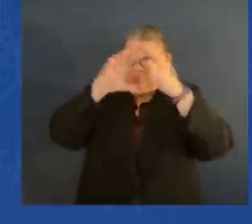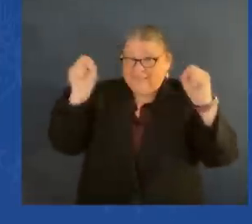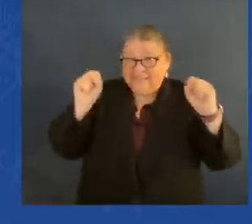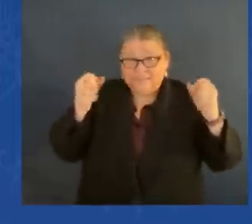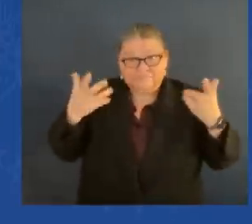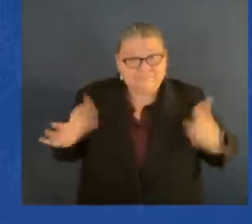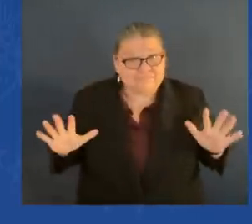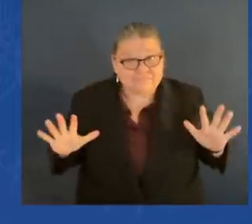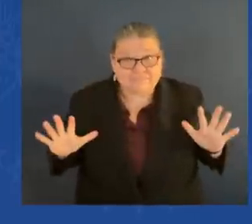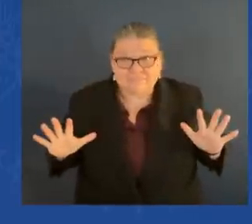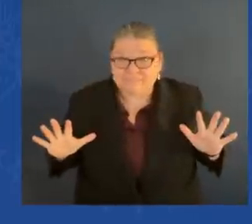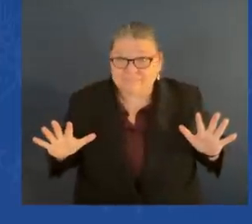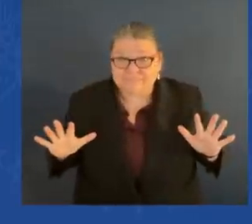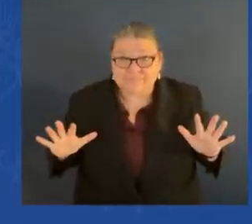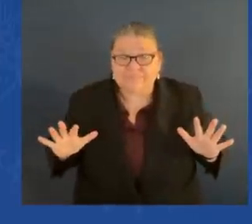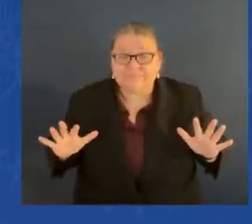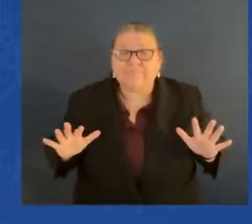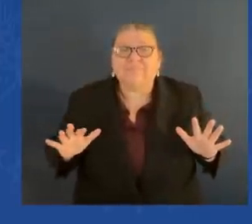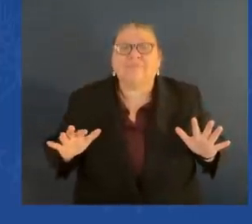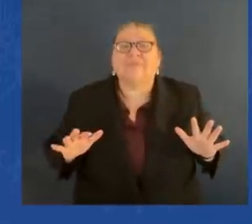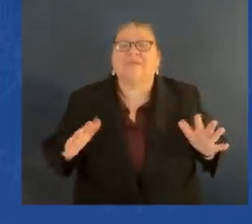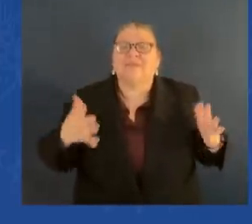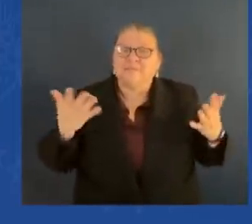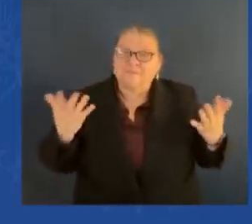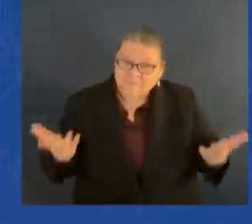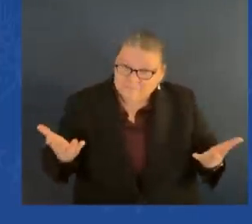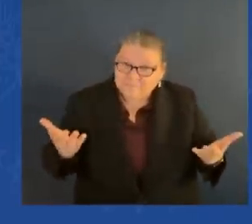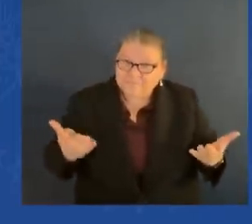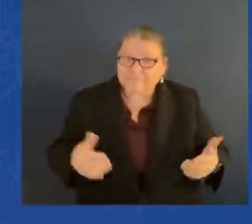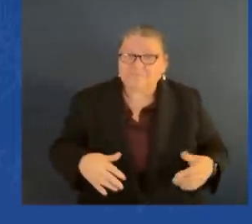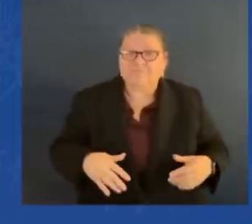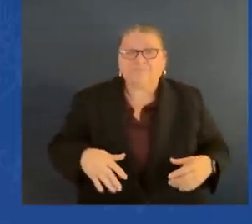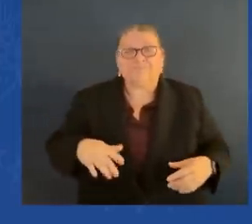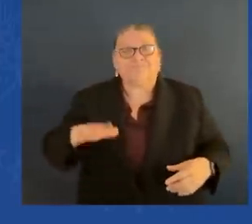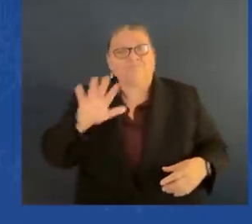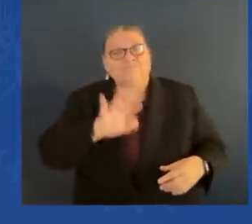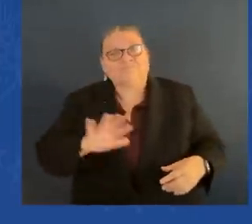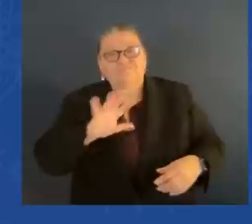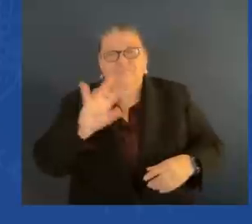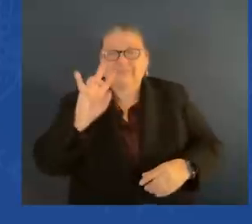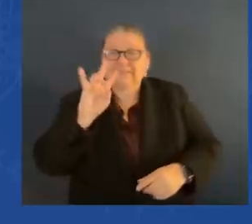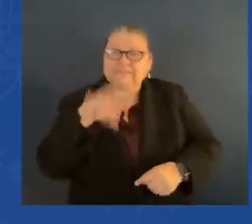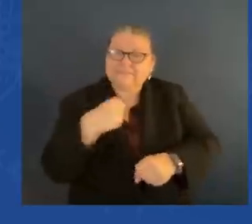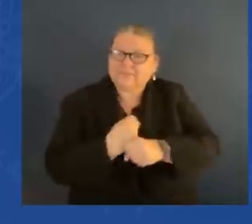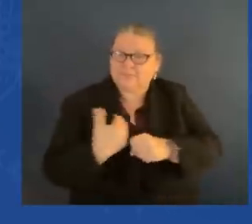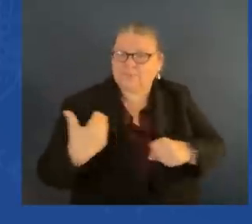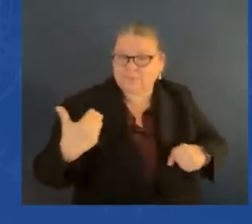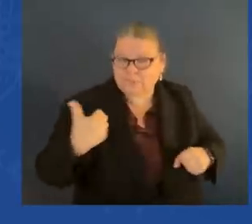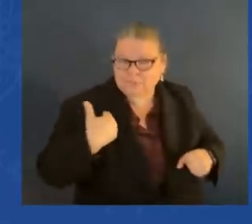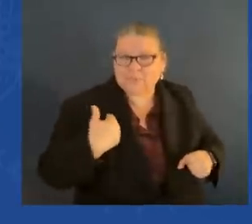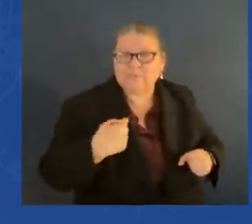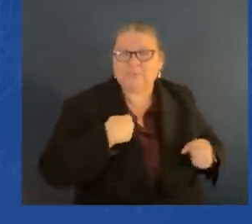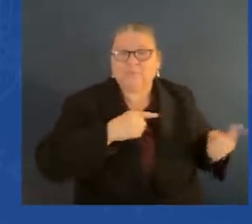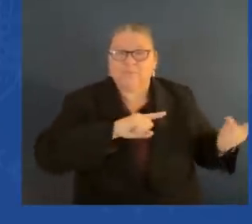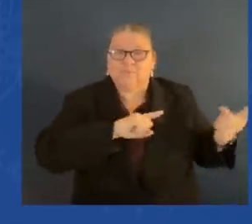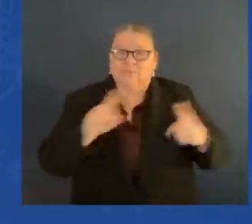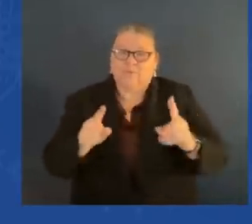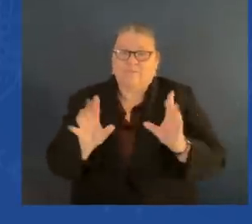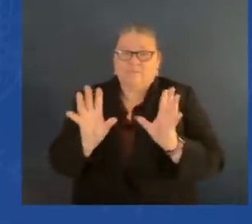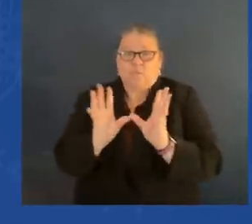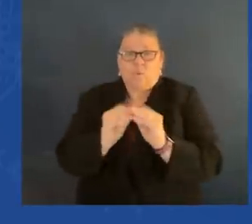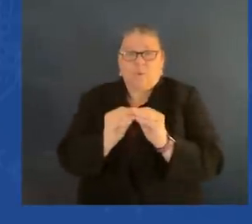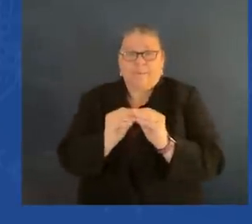About seven years ago, I joined Fritz at a forum in his honor at George Washington University.